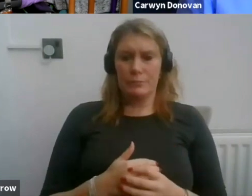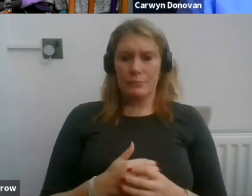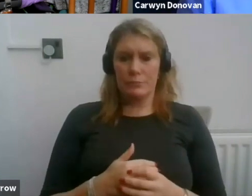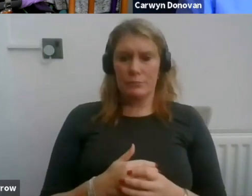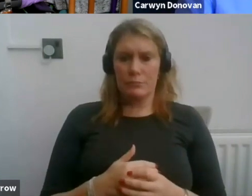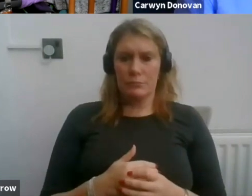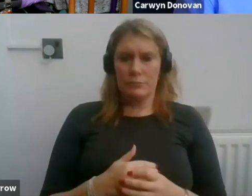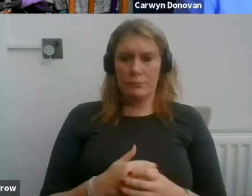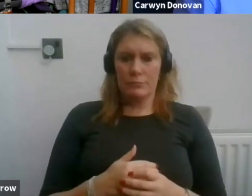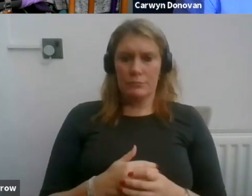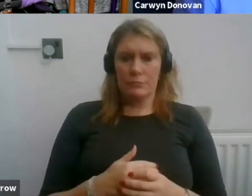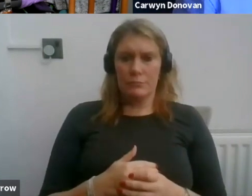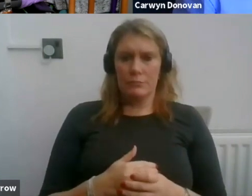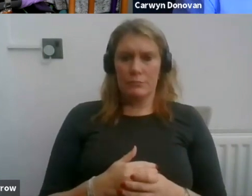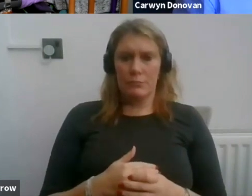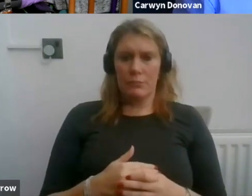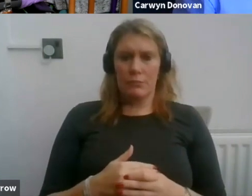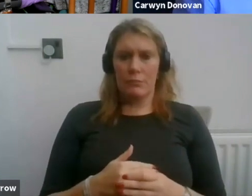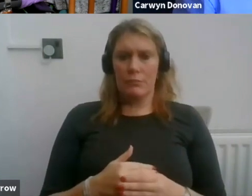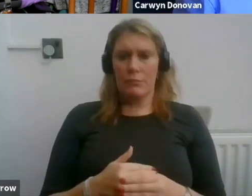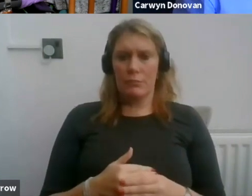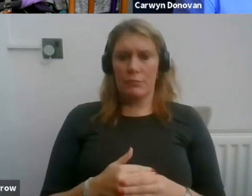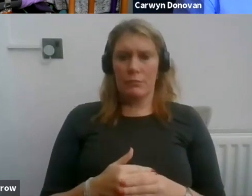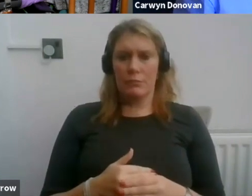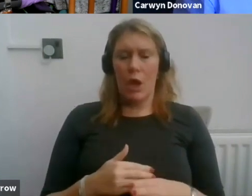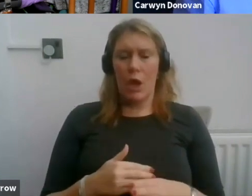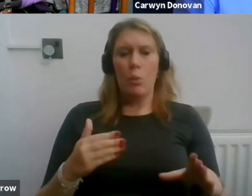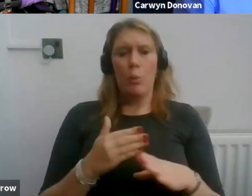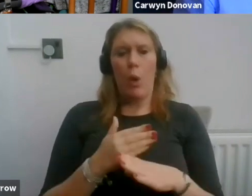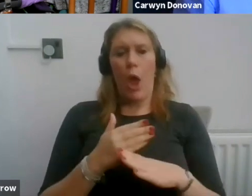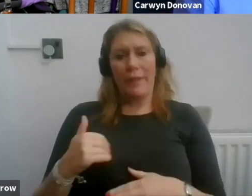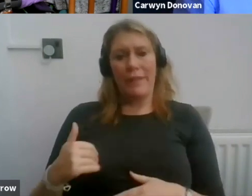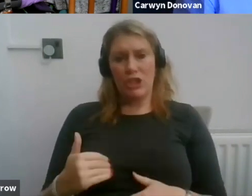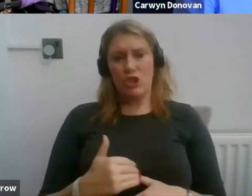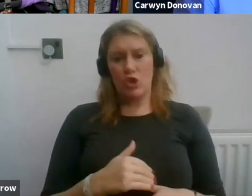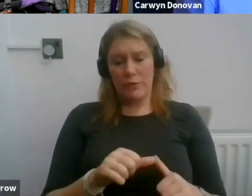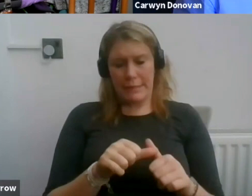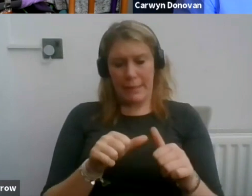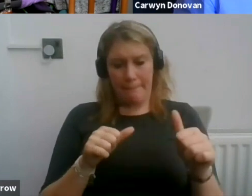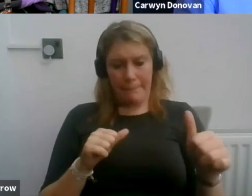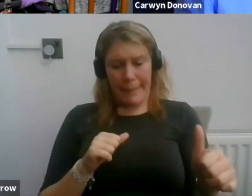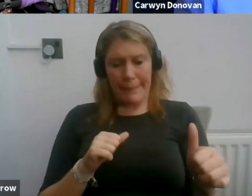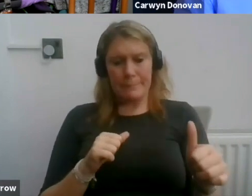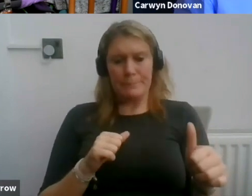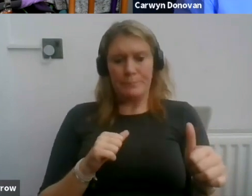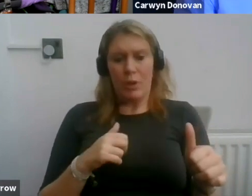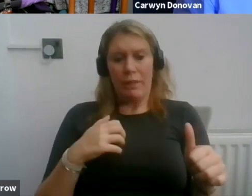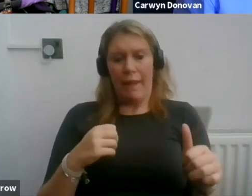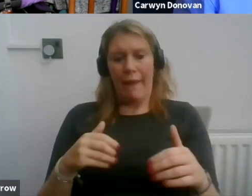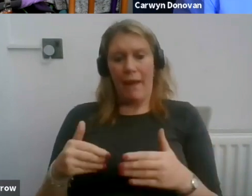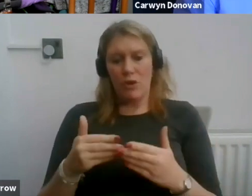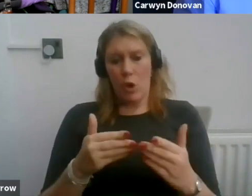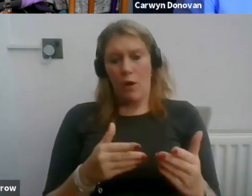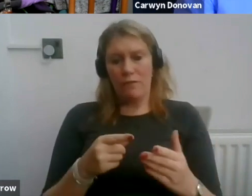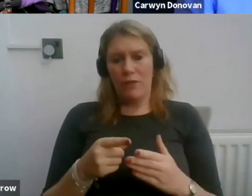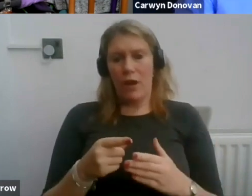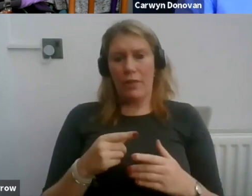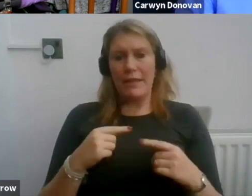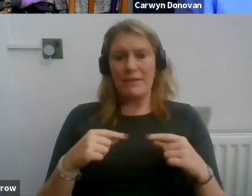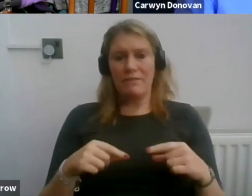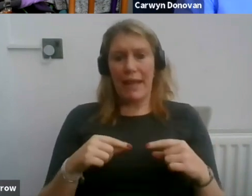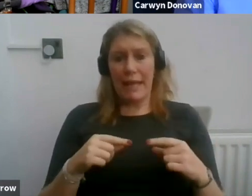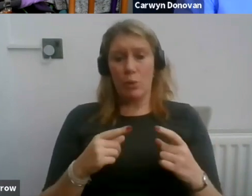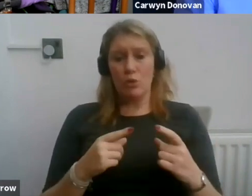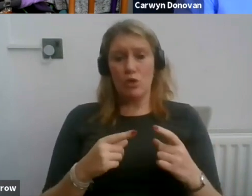Hensilla Canworth who provide public liability insurance, and they have an offer which is available to our